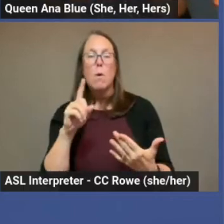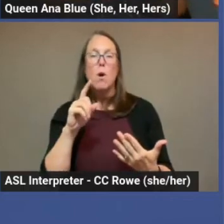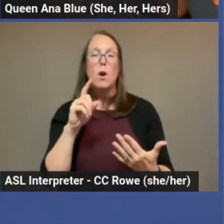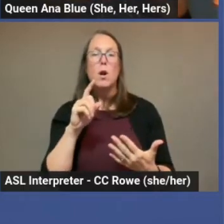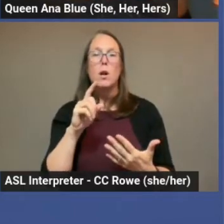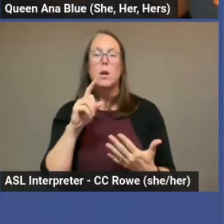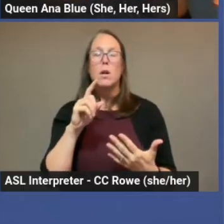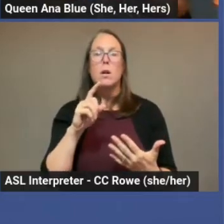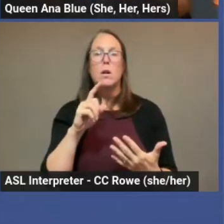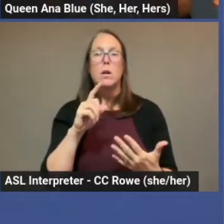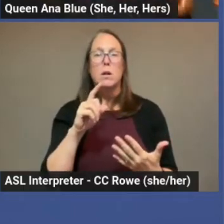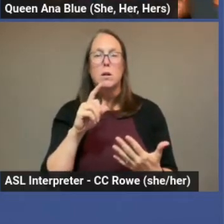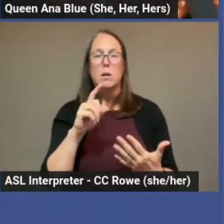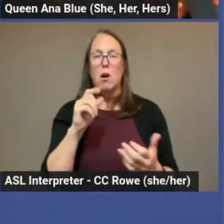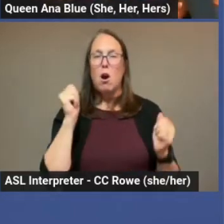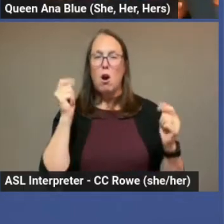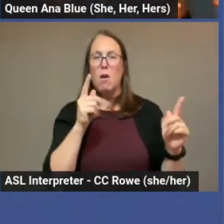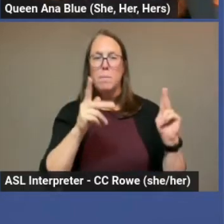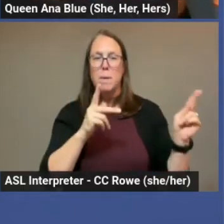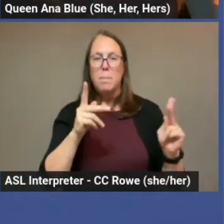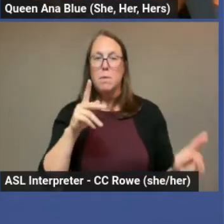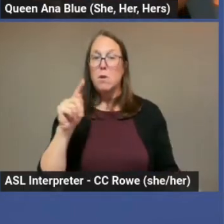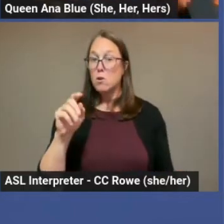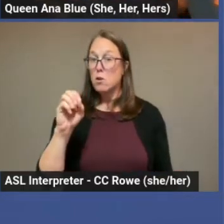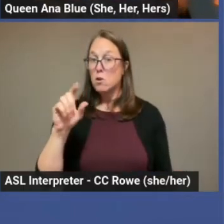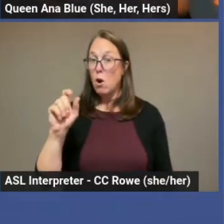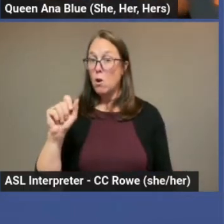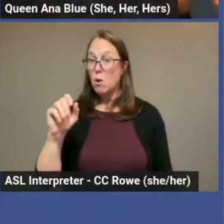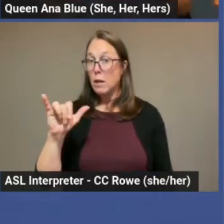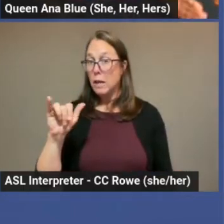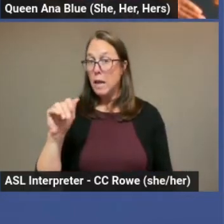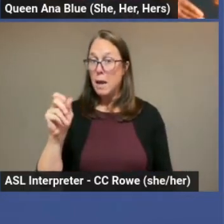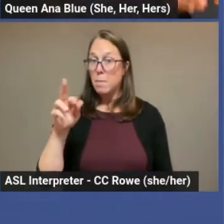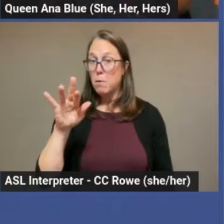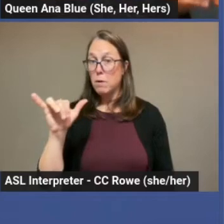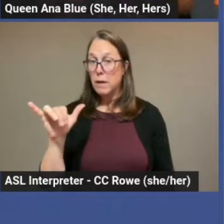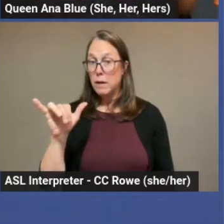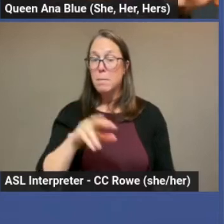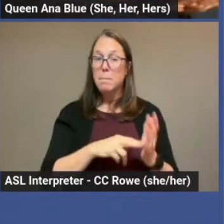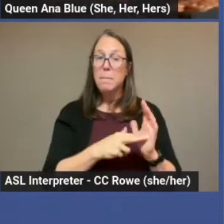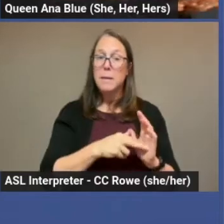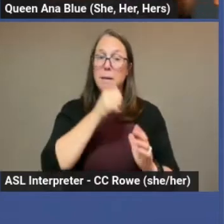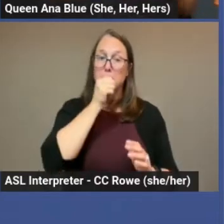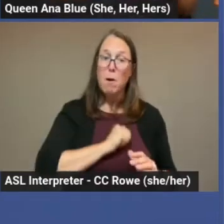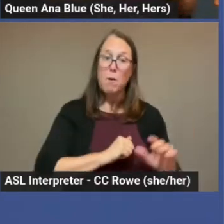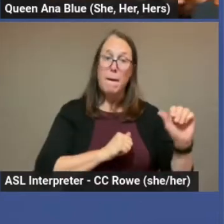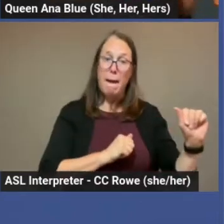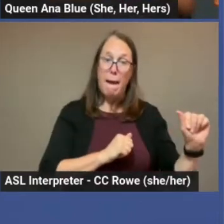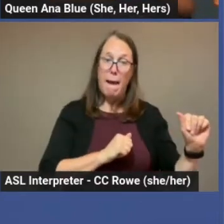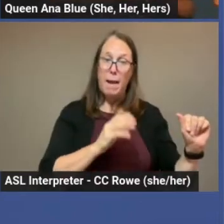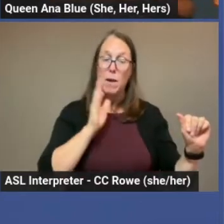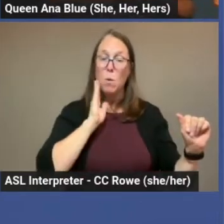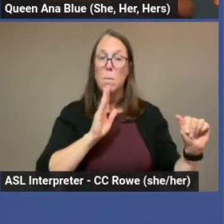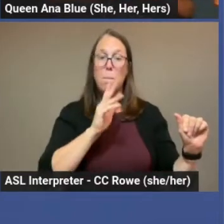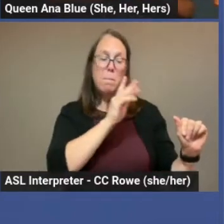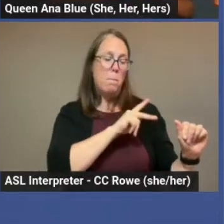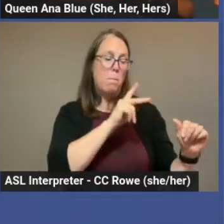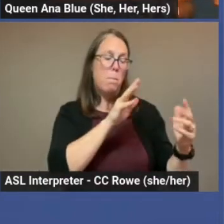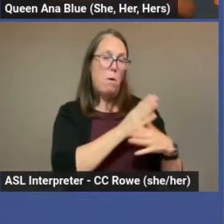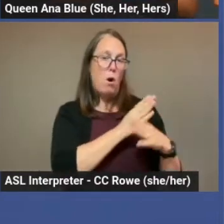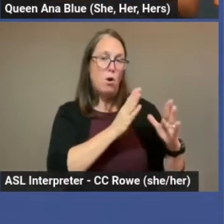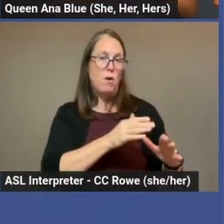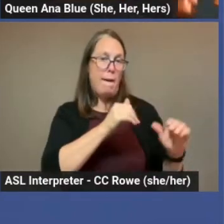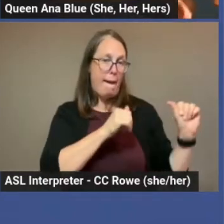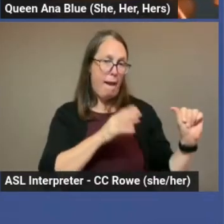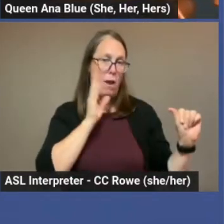And the definition for Tali Amory is partner A is tolerant of partner B having outside of their